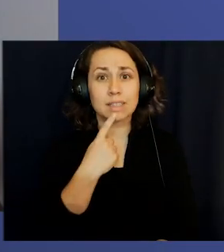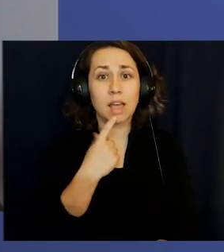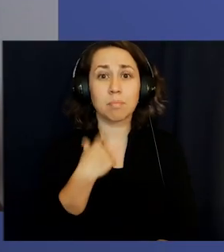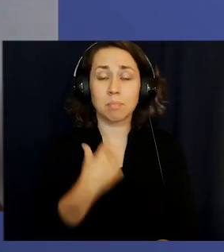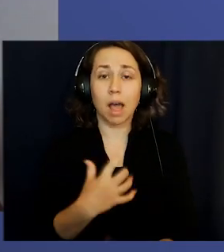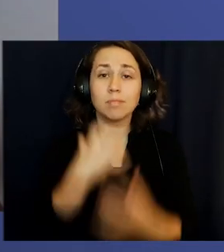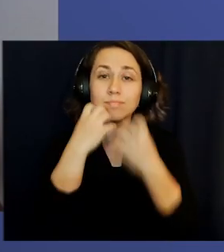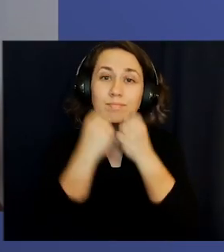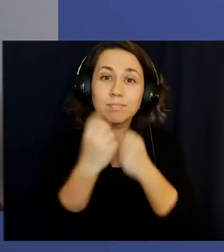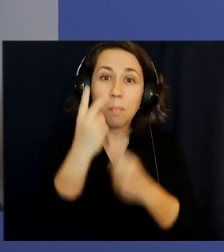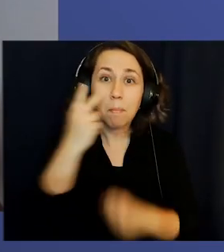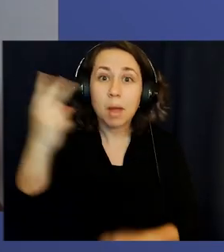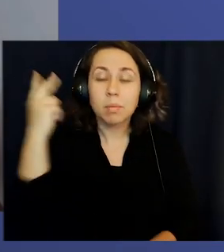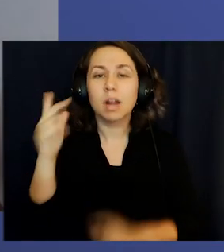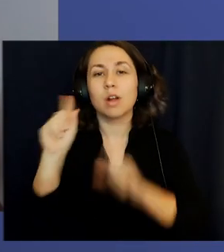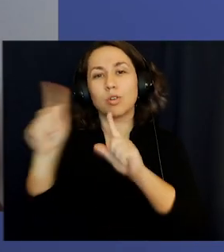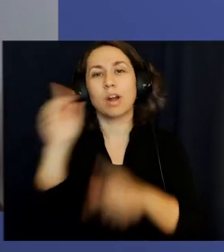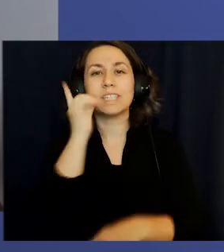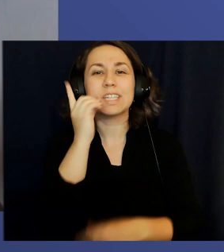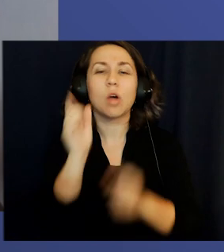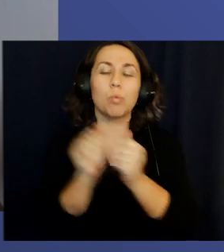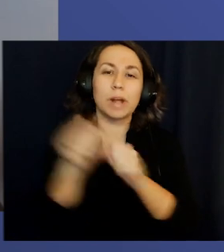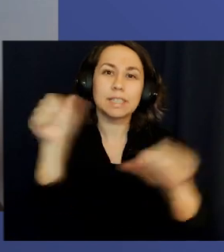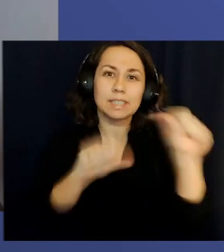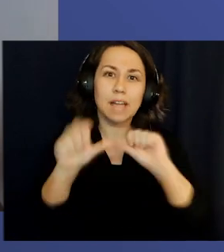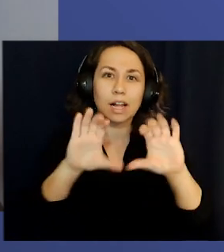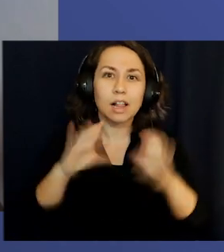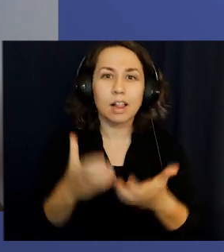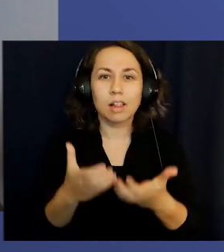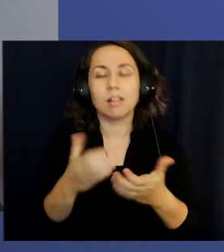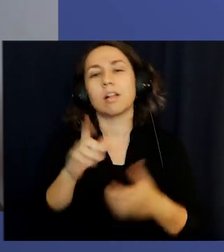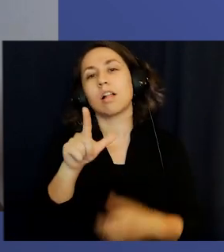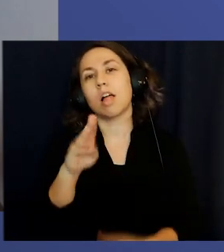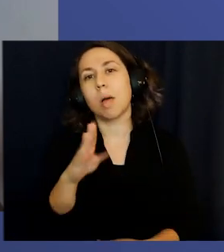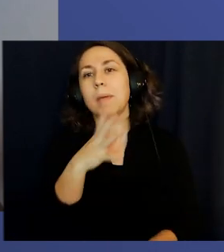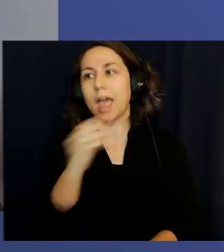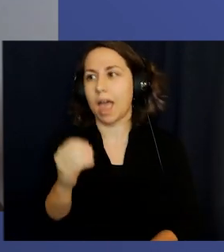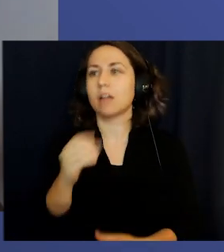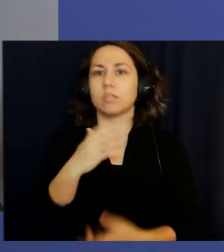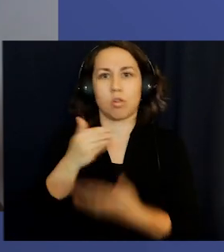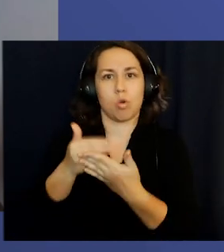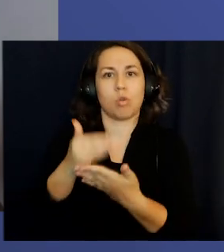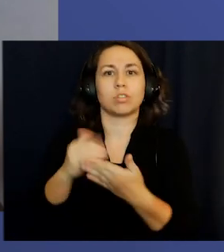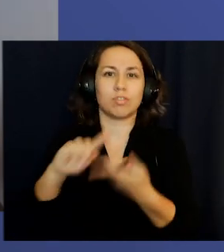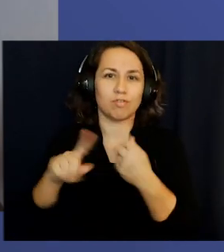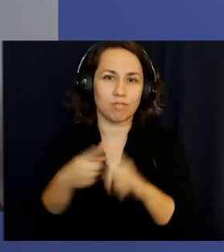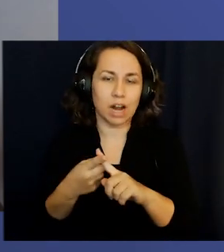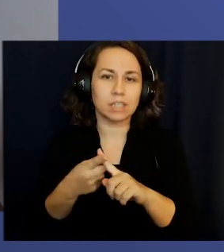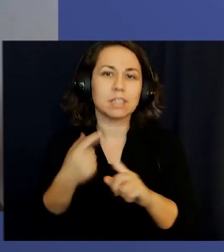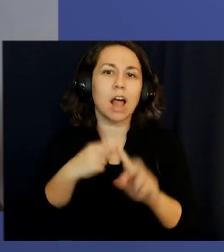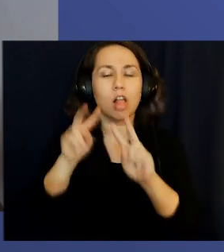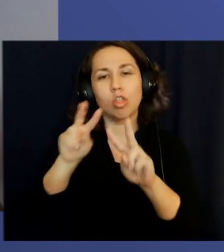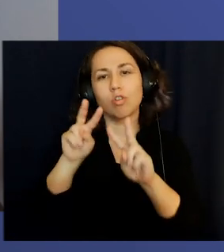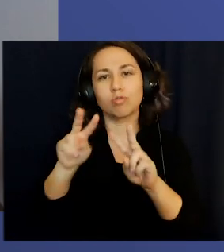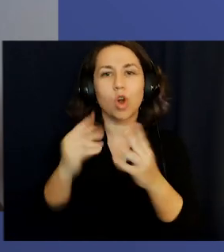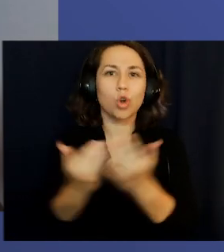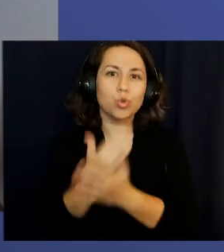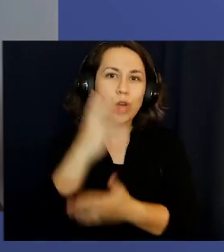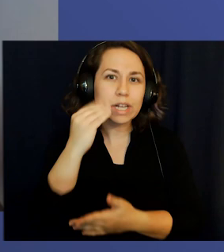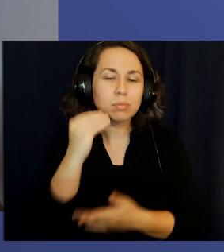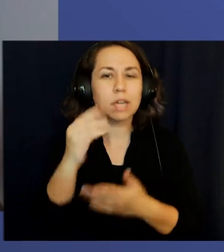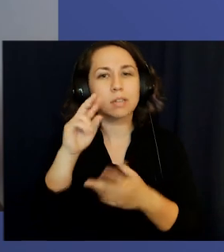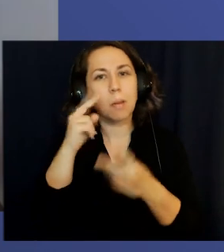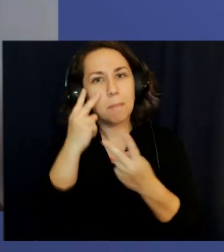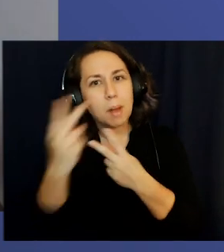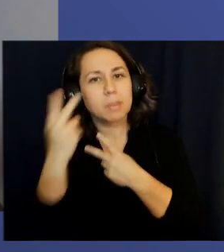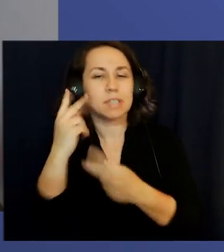fondest memories going to Disneyland with the Science Club and with my closest friends. And I look forward to the new experiences and the new memories that I'm going to create